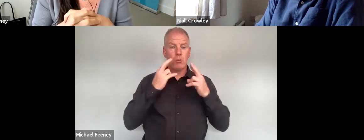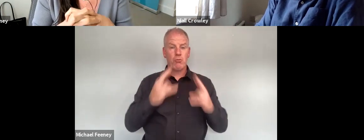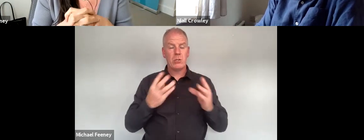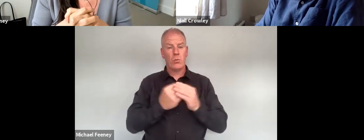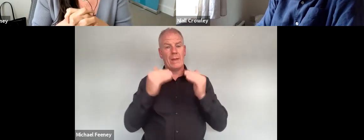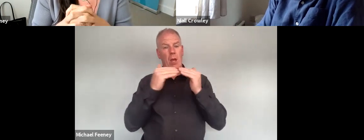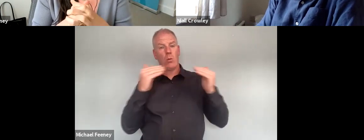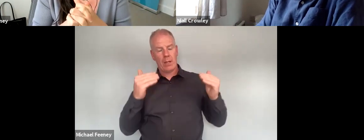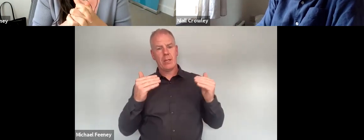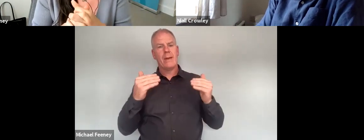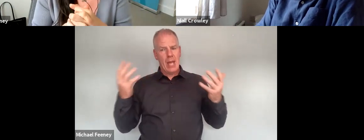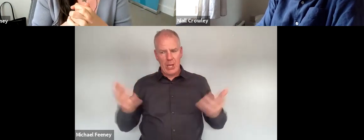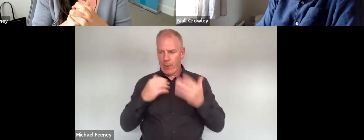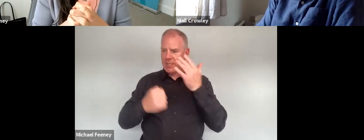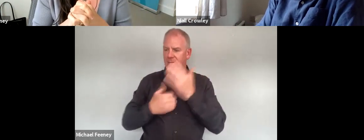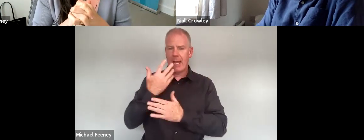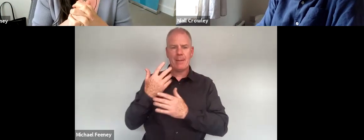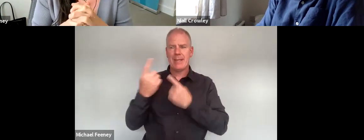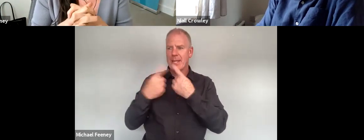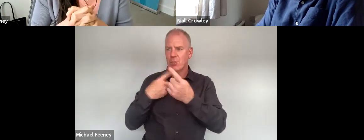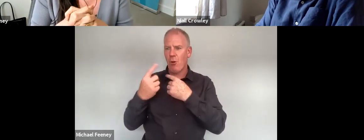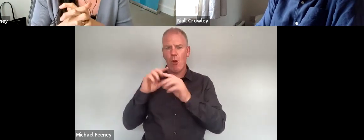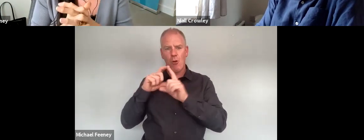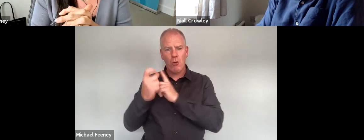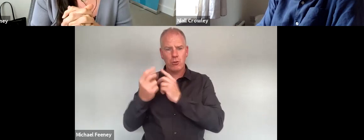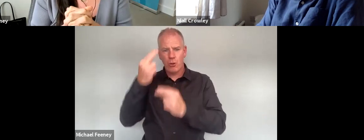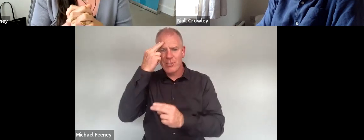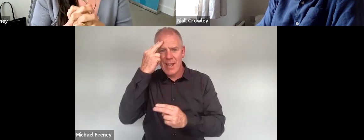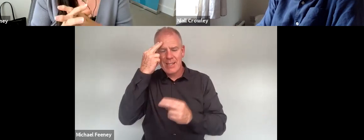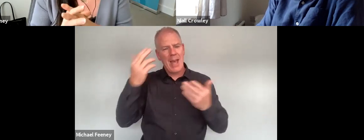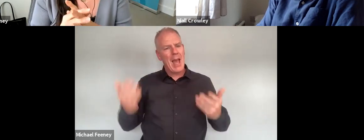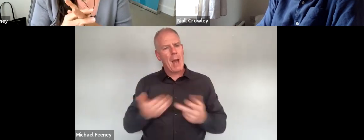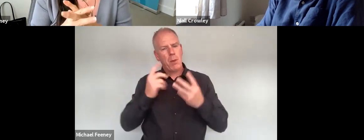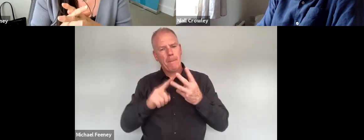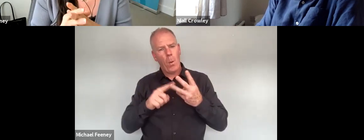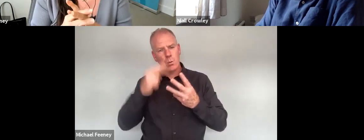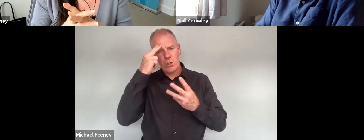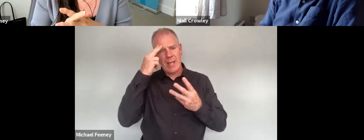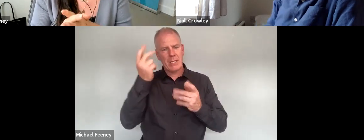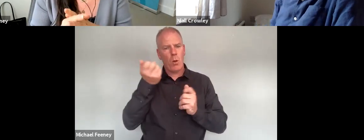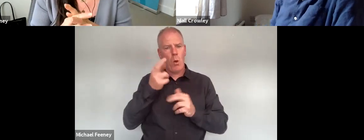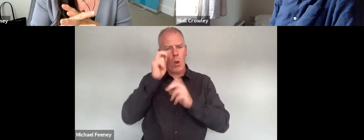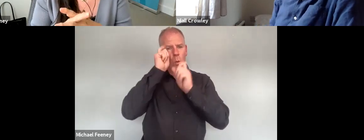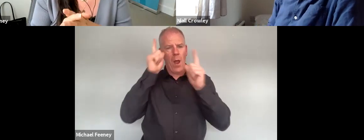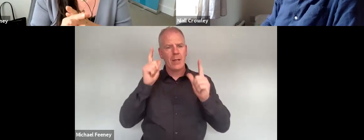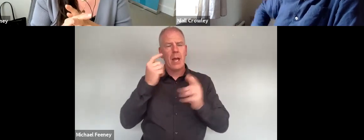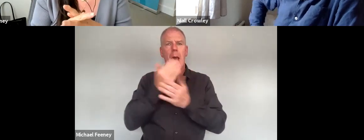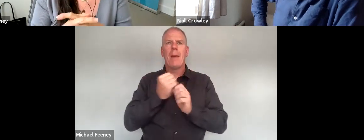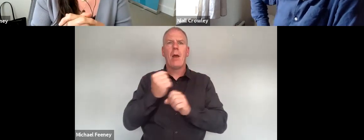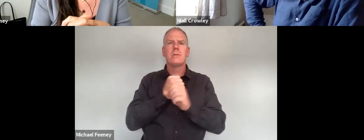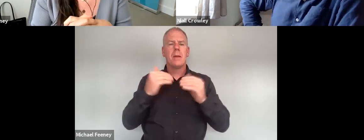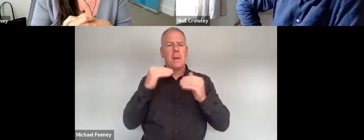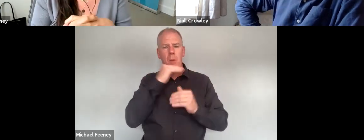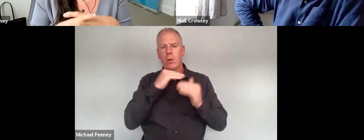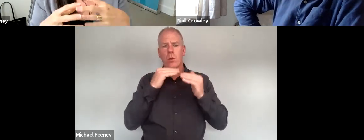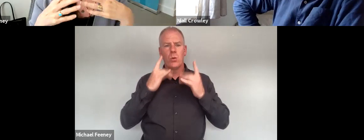culture of respect for human rights equality and intercultural understanding and to promote understanding and awareness of the importance of human rights and equality